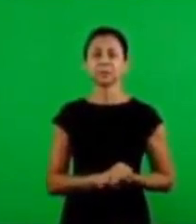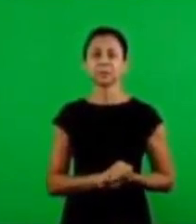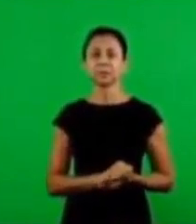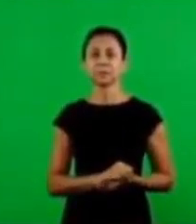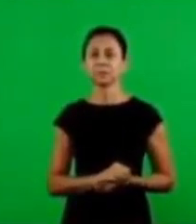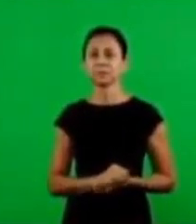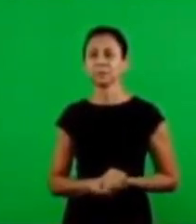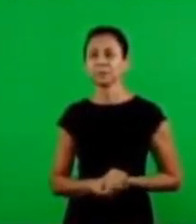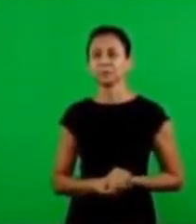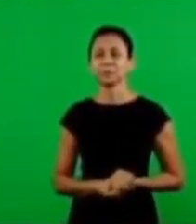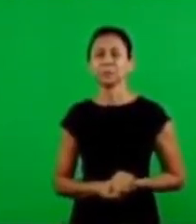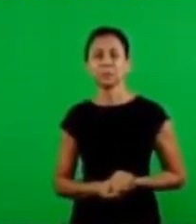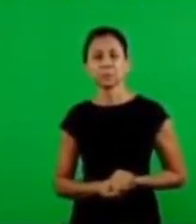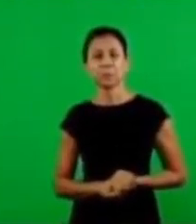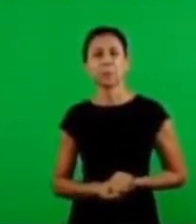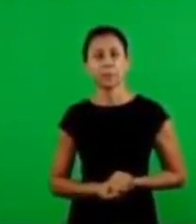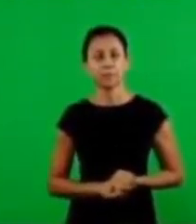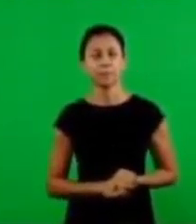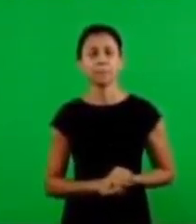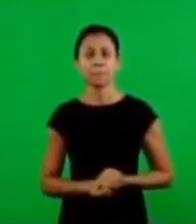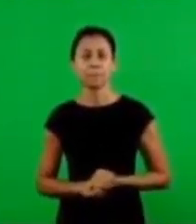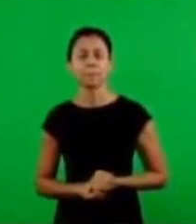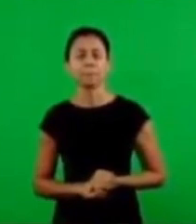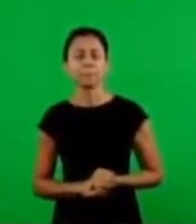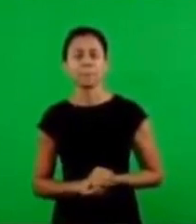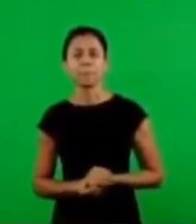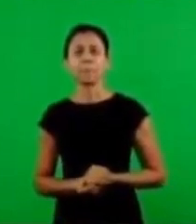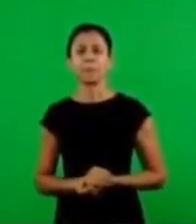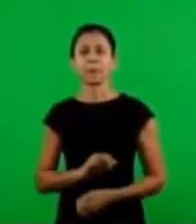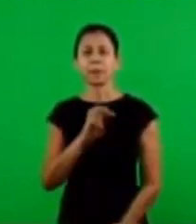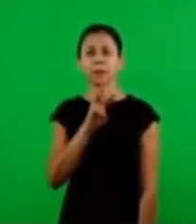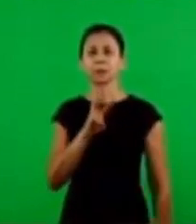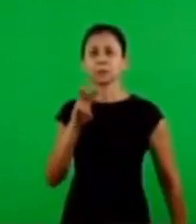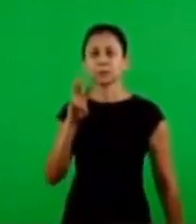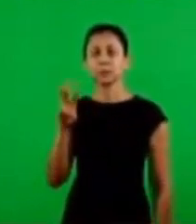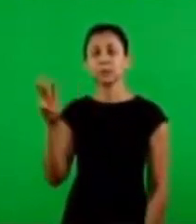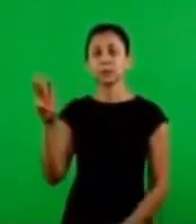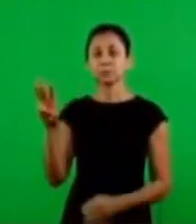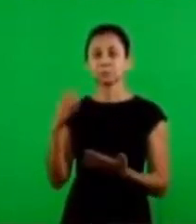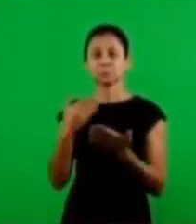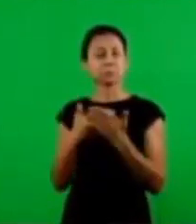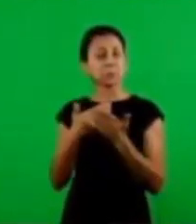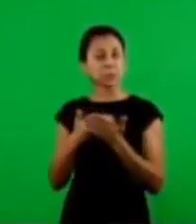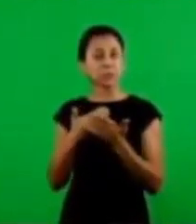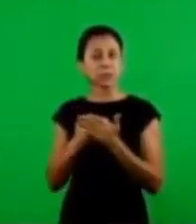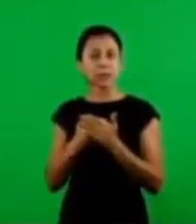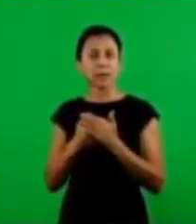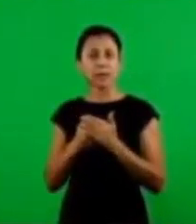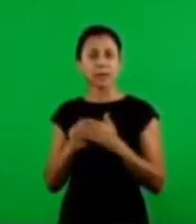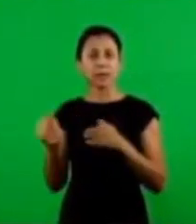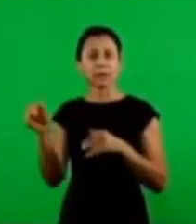planted on the wall with if he doesn't remove